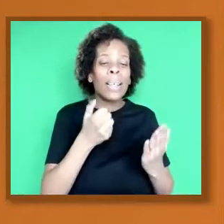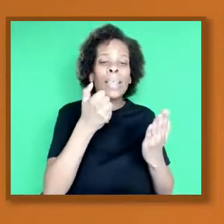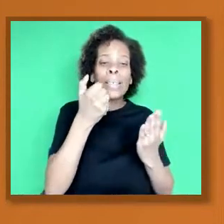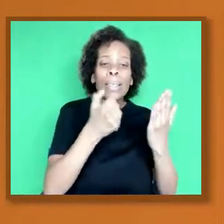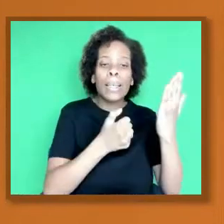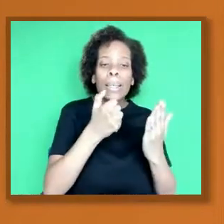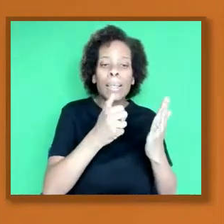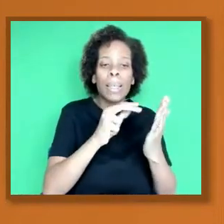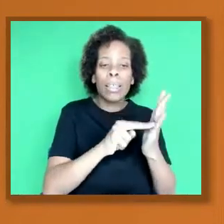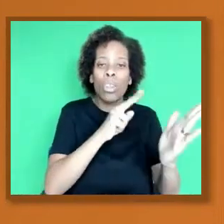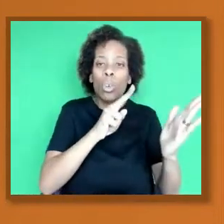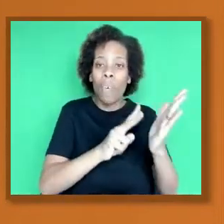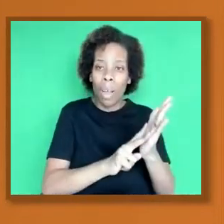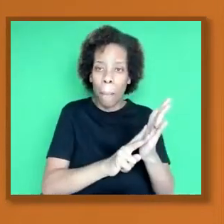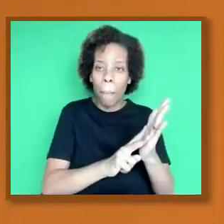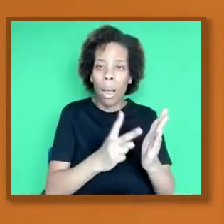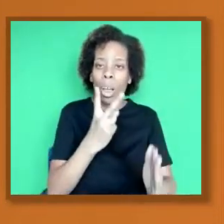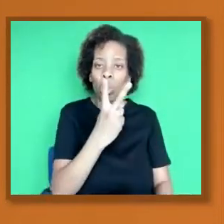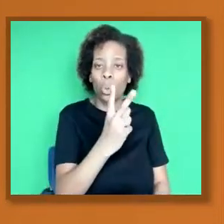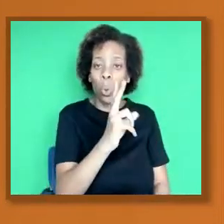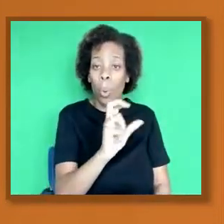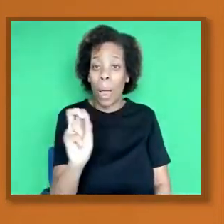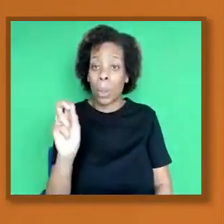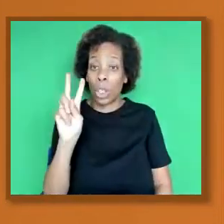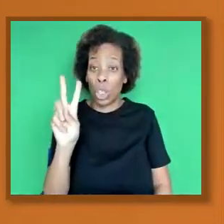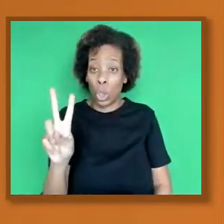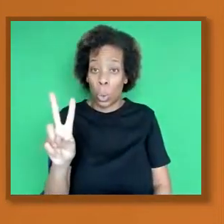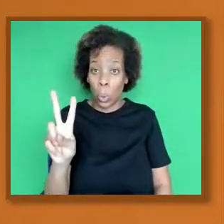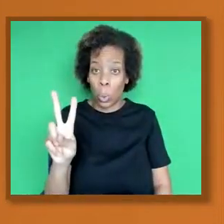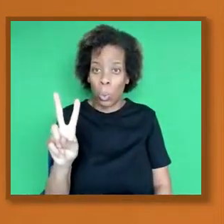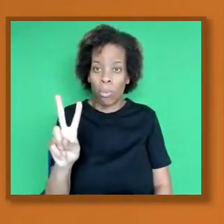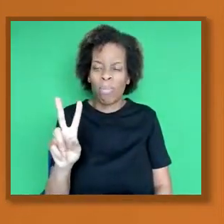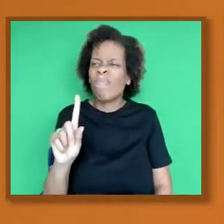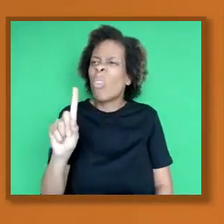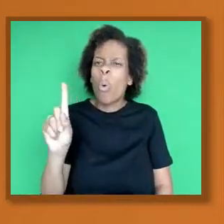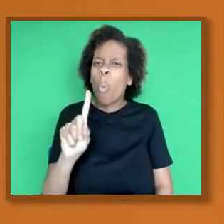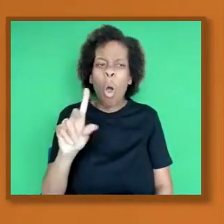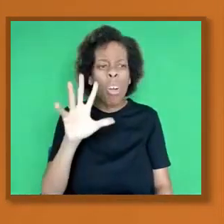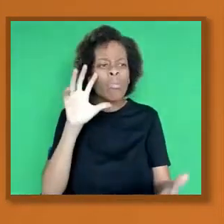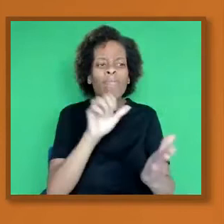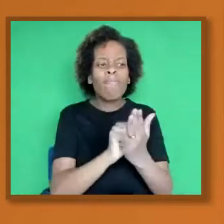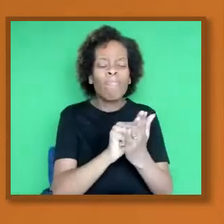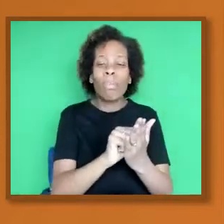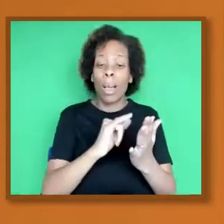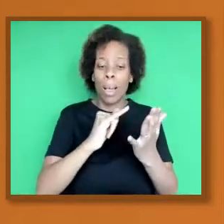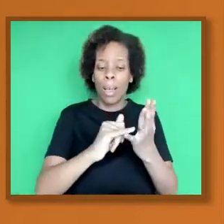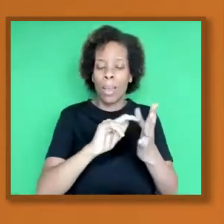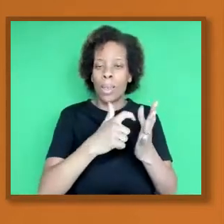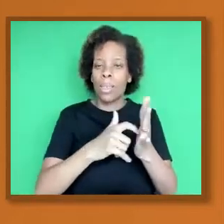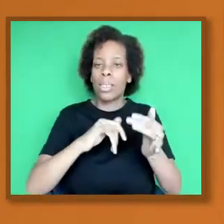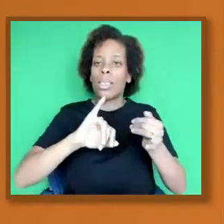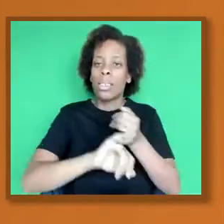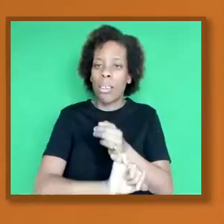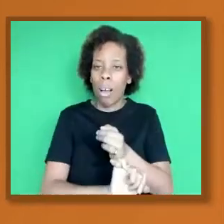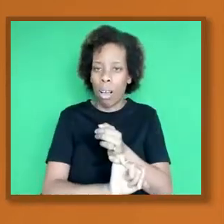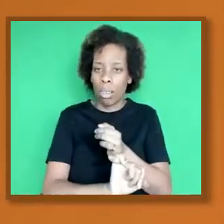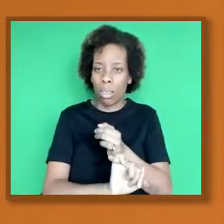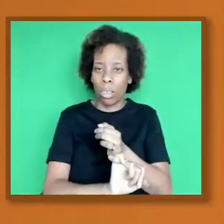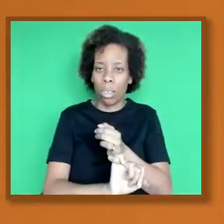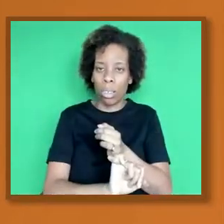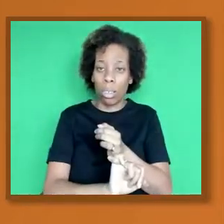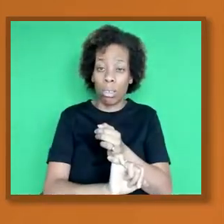okay? And it was SARS and it went all around Asia,